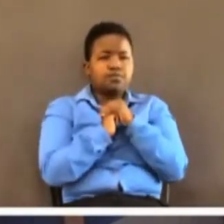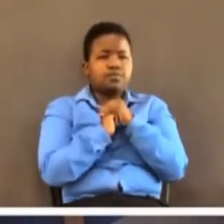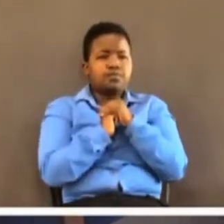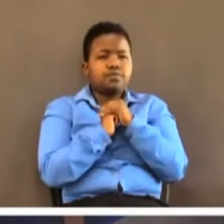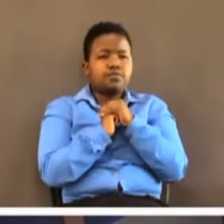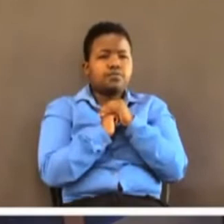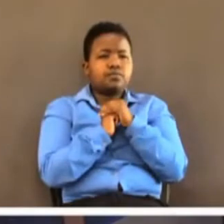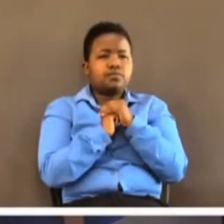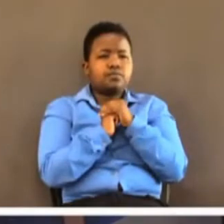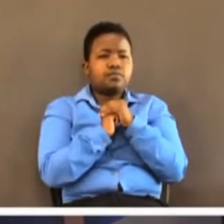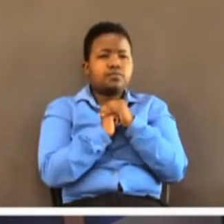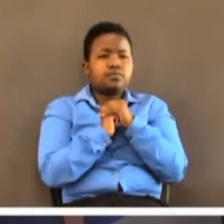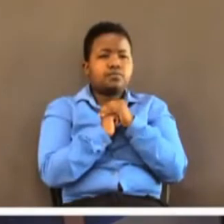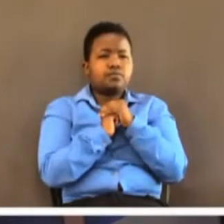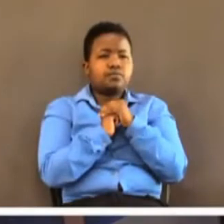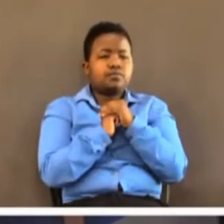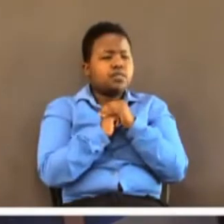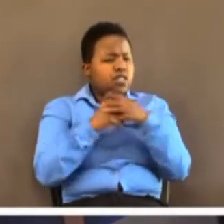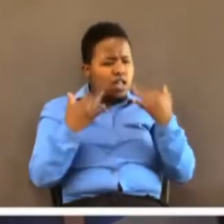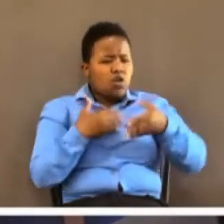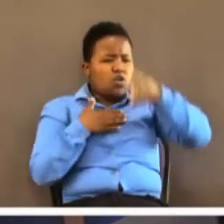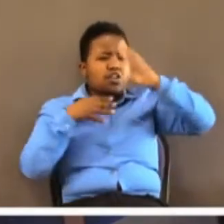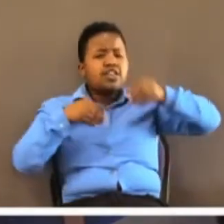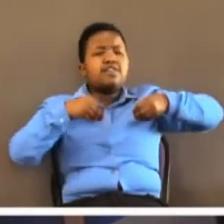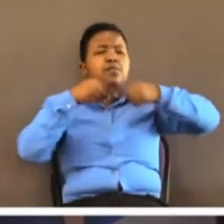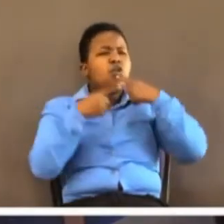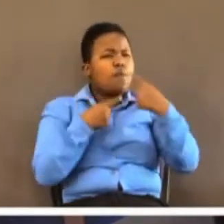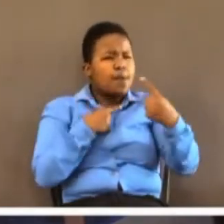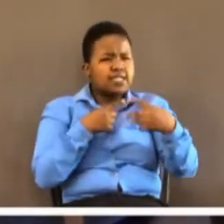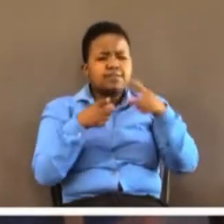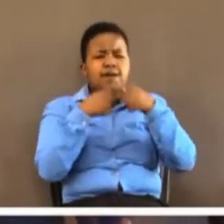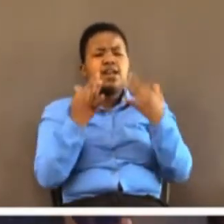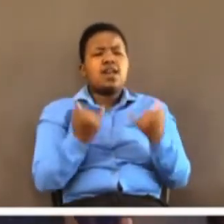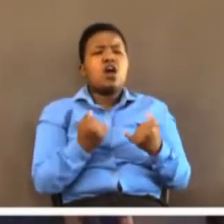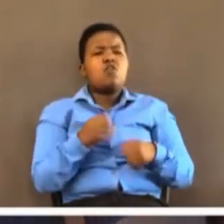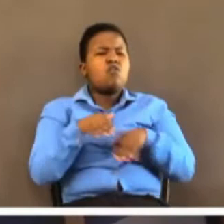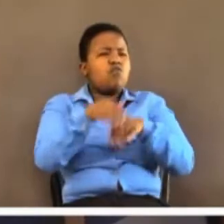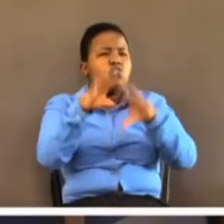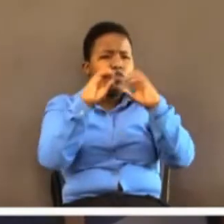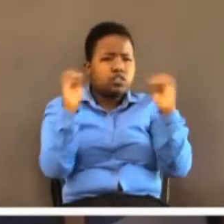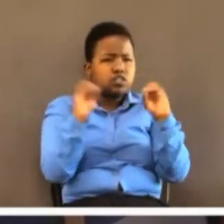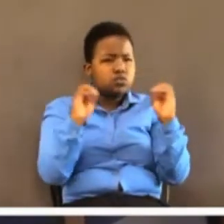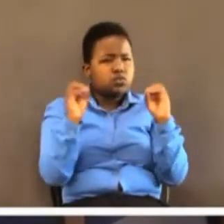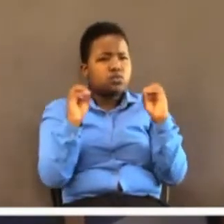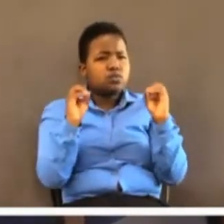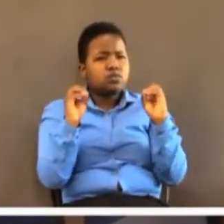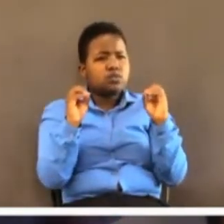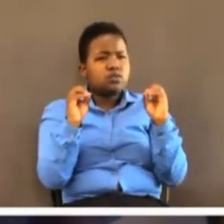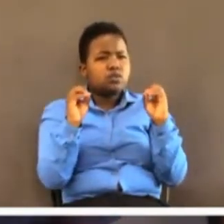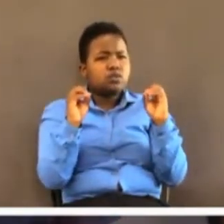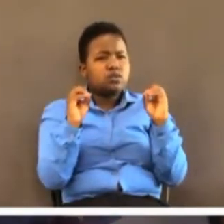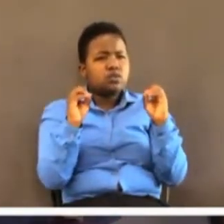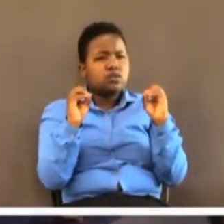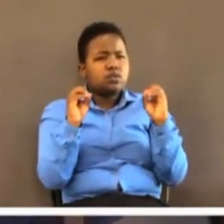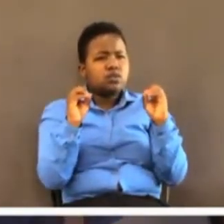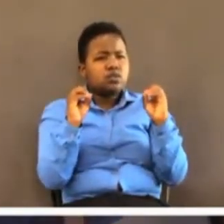They lived like they were just mere suggestions. God gave them wealth. They used it to abuse the poor and to run